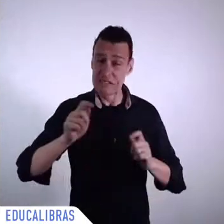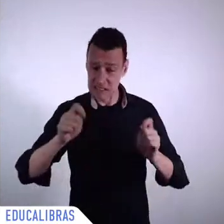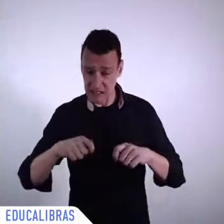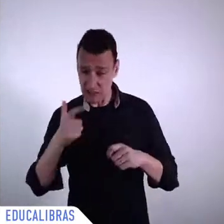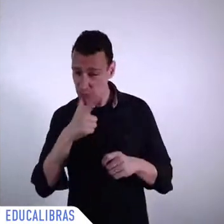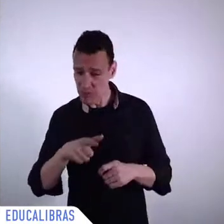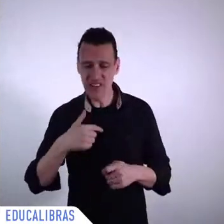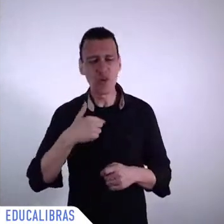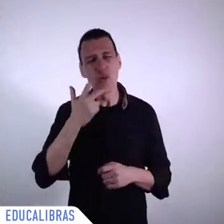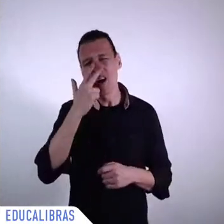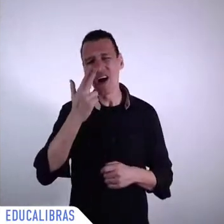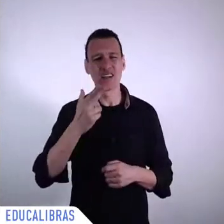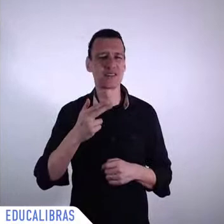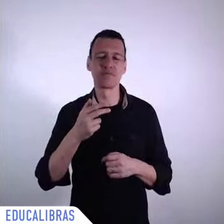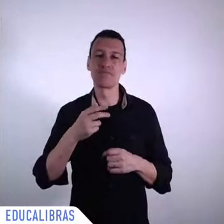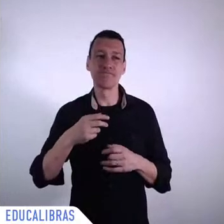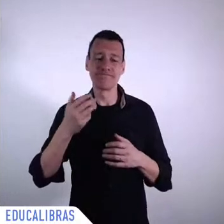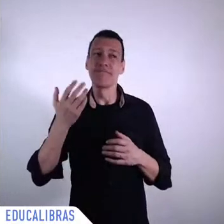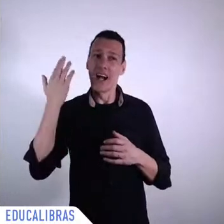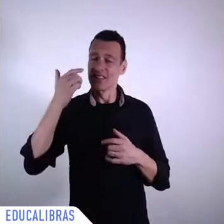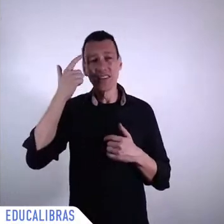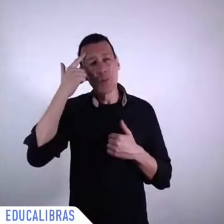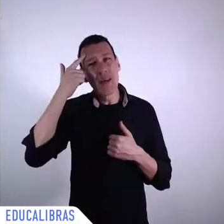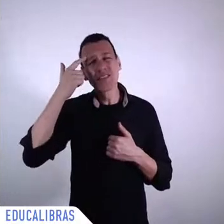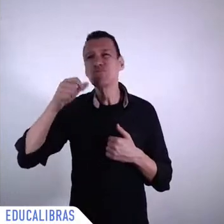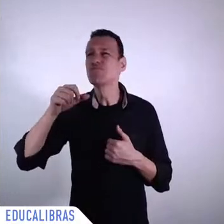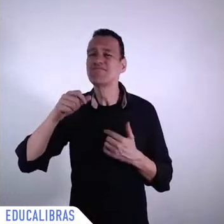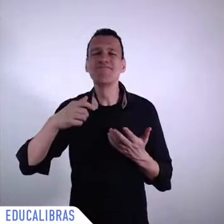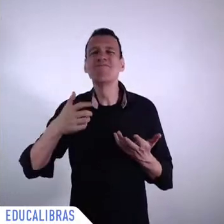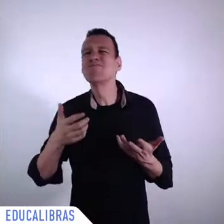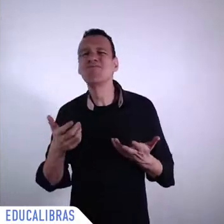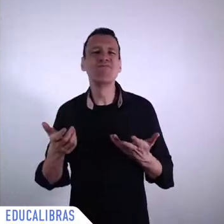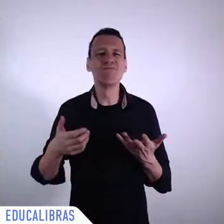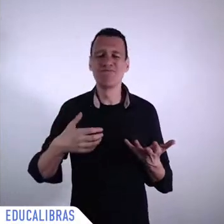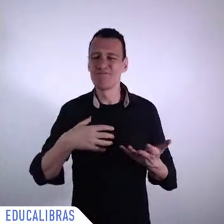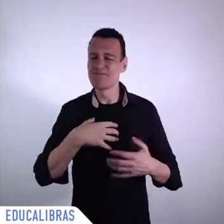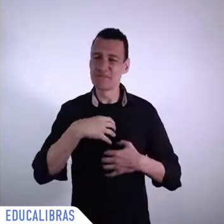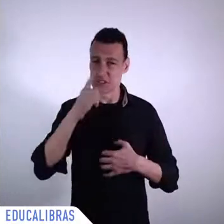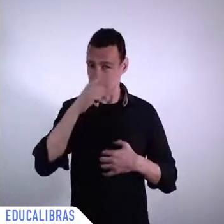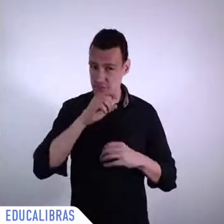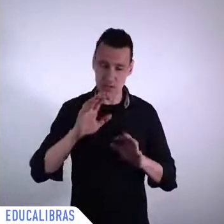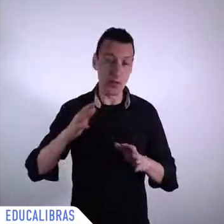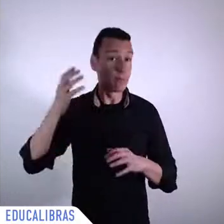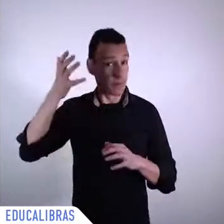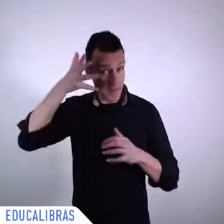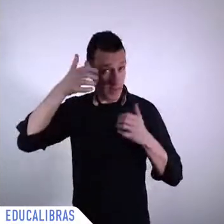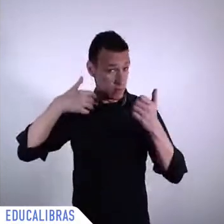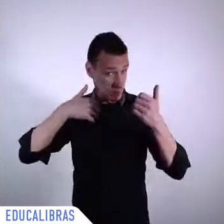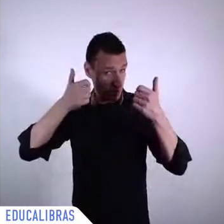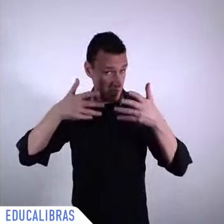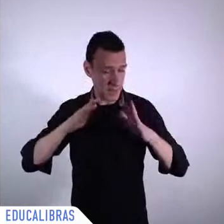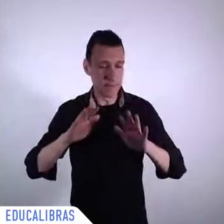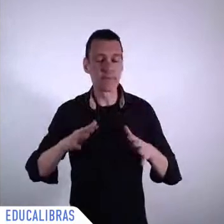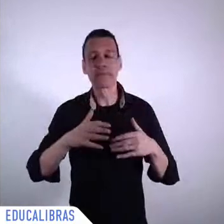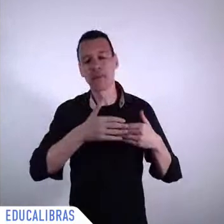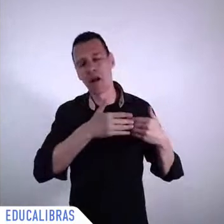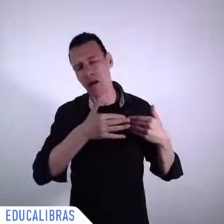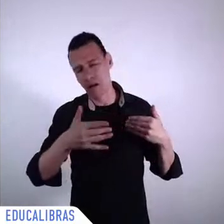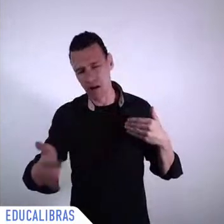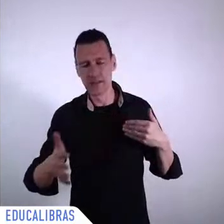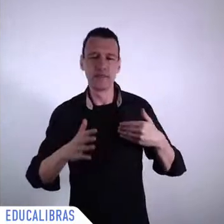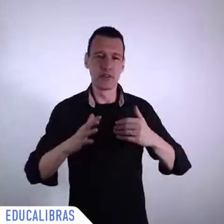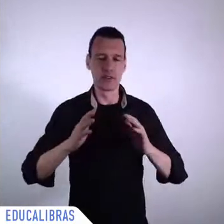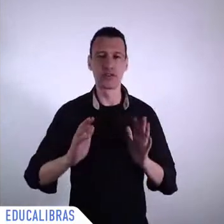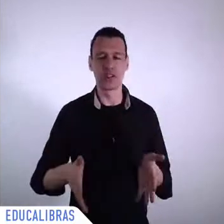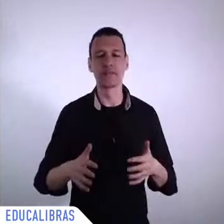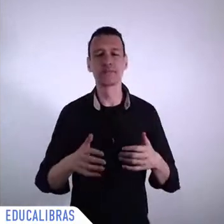that event, I became, my pessimism, pessimism became a bit more nuanced. Not that the situation